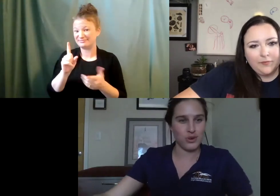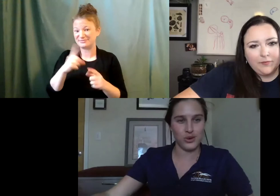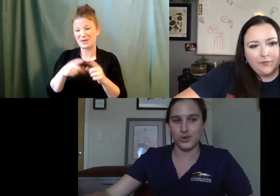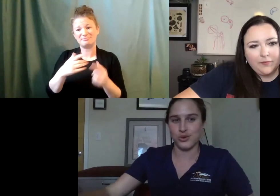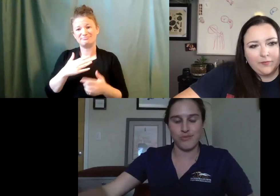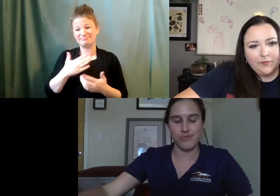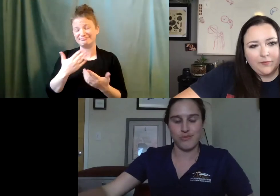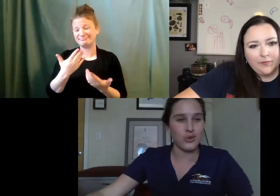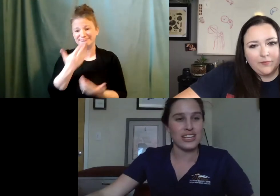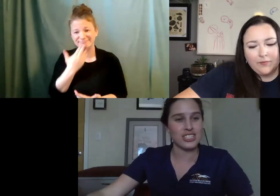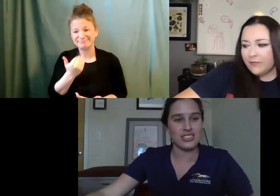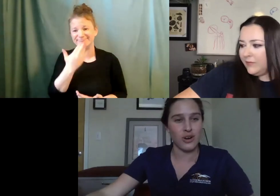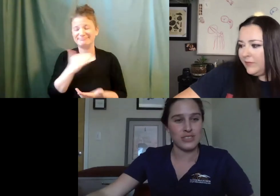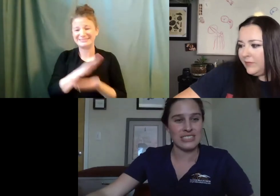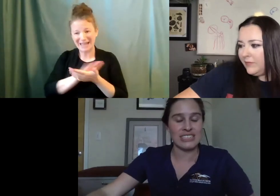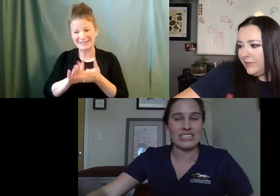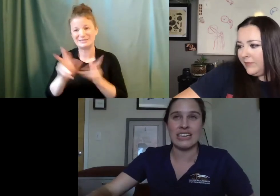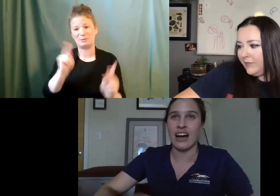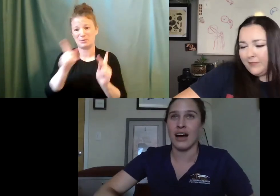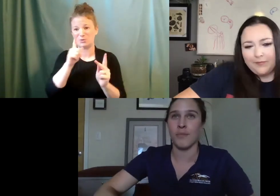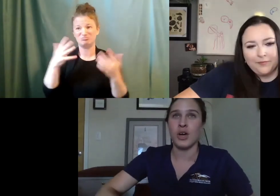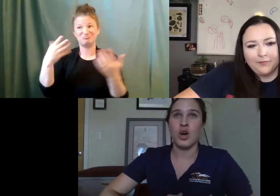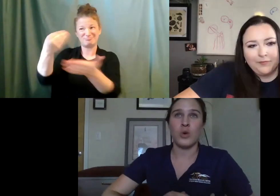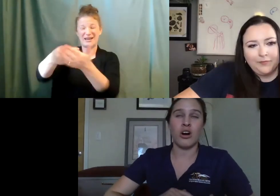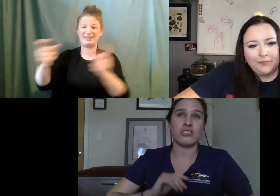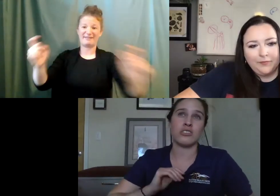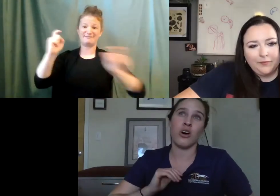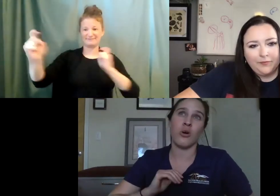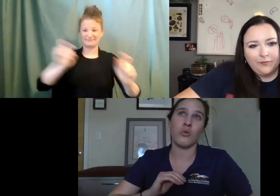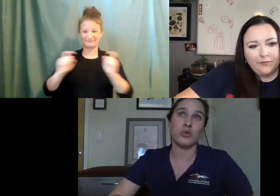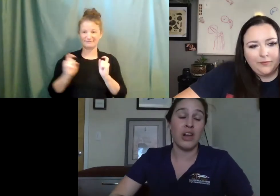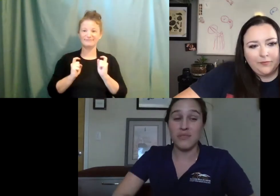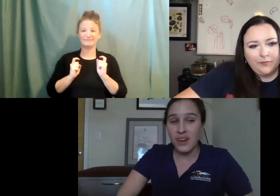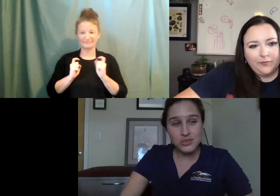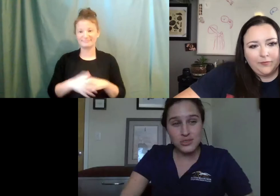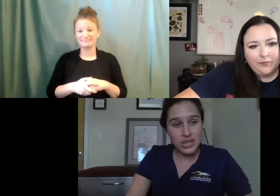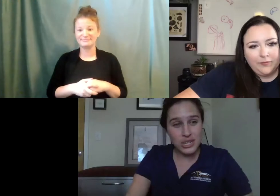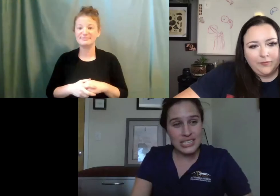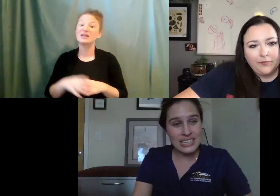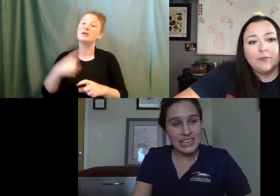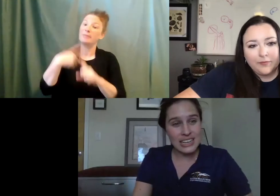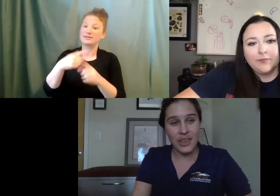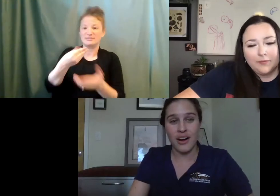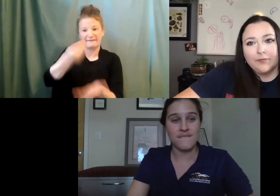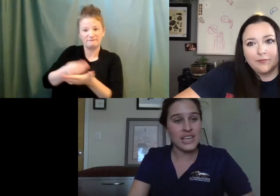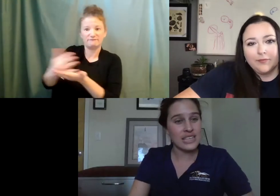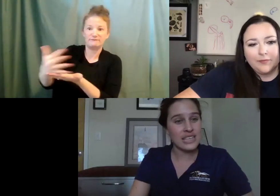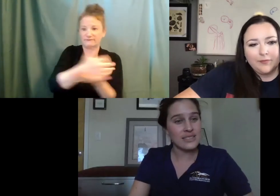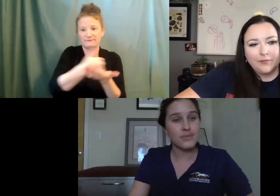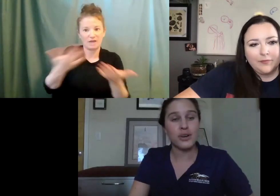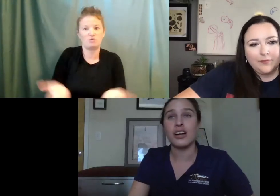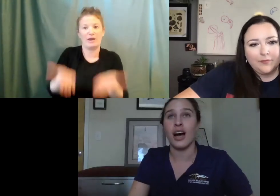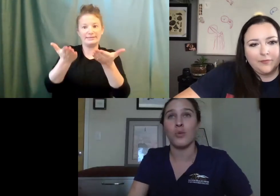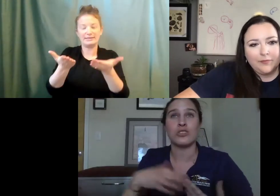generous people who make donations to our facility. Um, we also do a lot of fundraising either on Facebook.